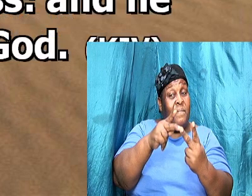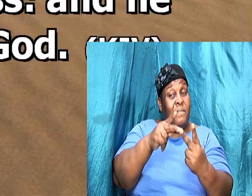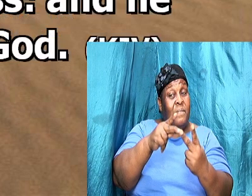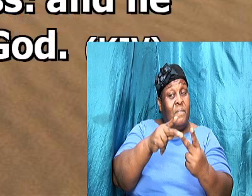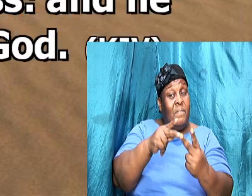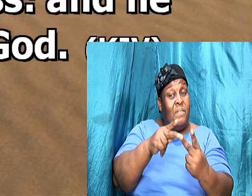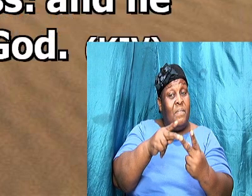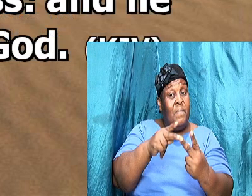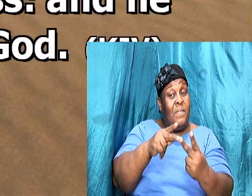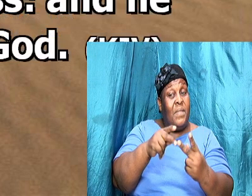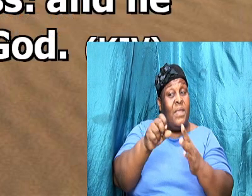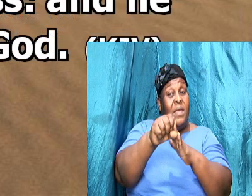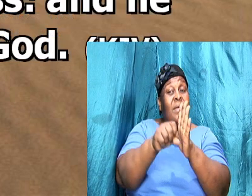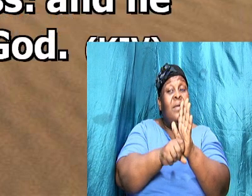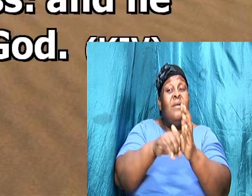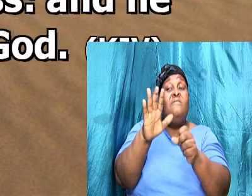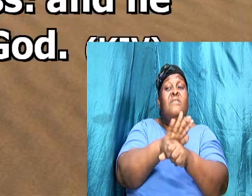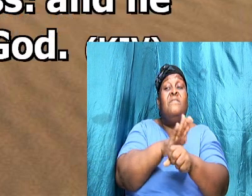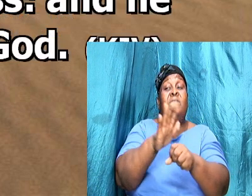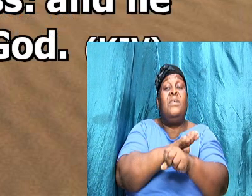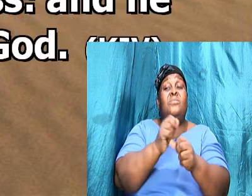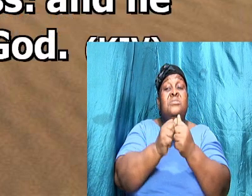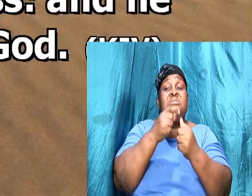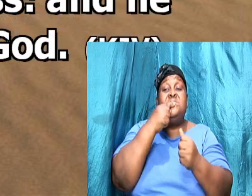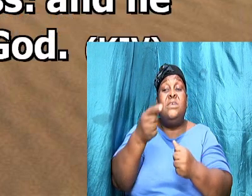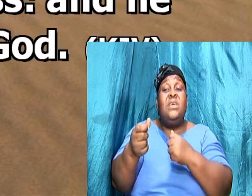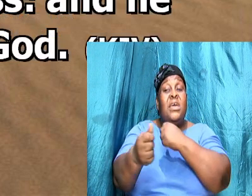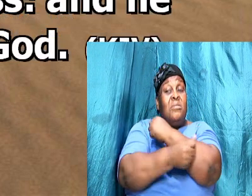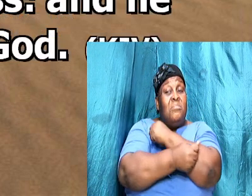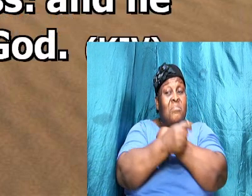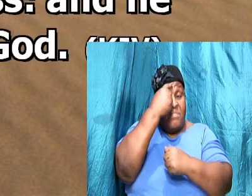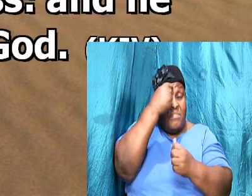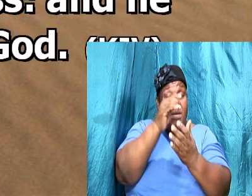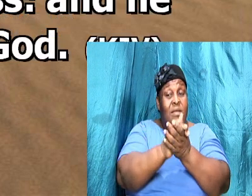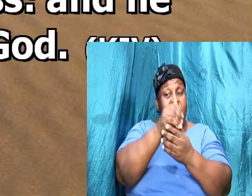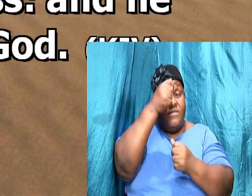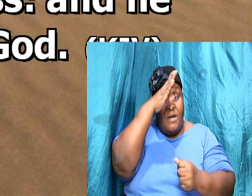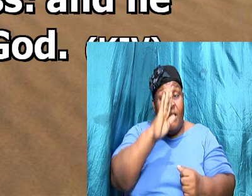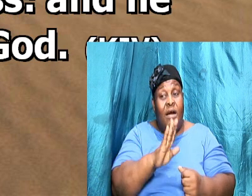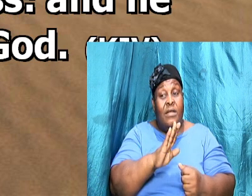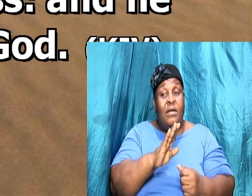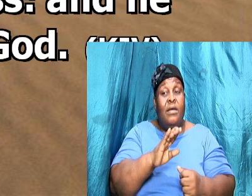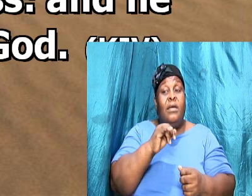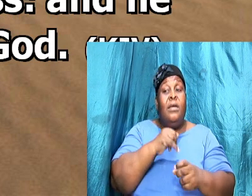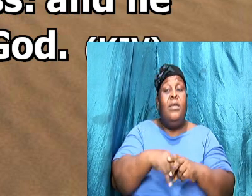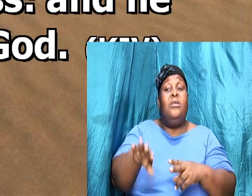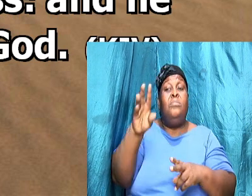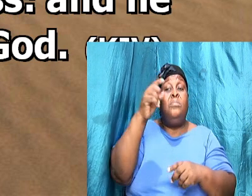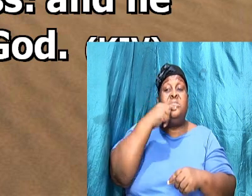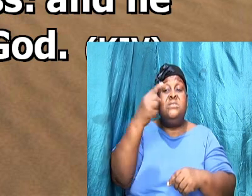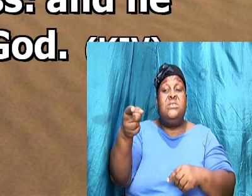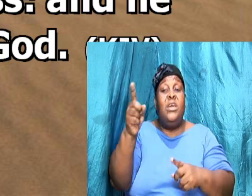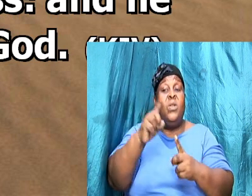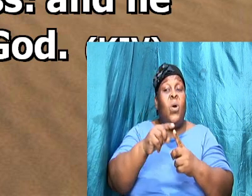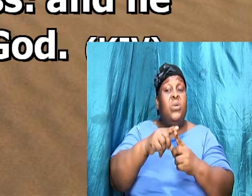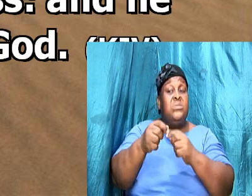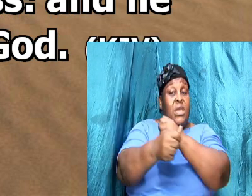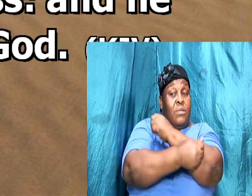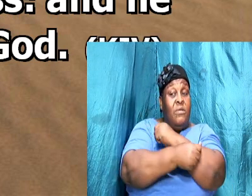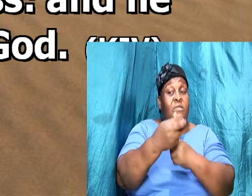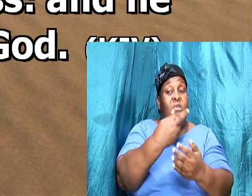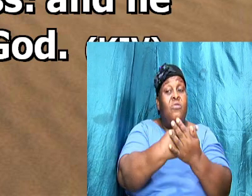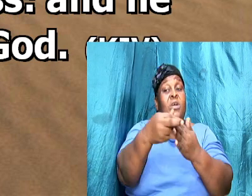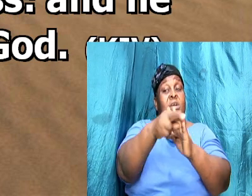and the scripture was fulfilled which said Abraham believed God and it was imputed unto him for